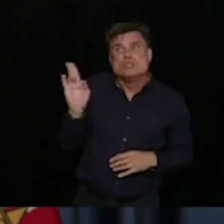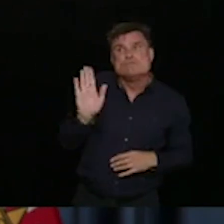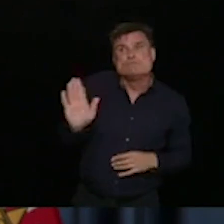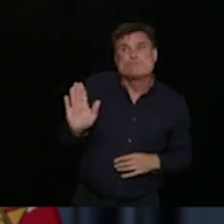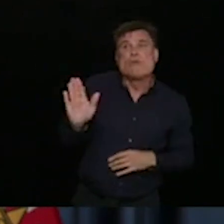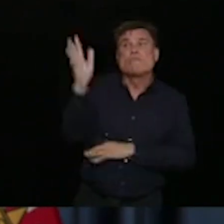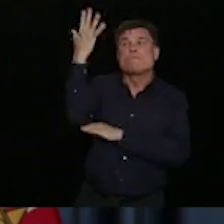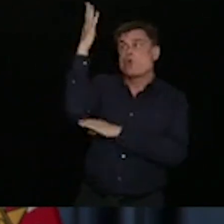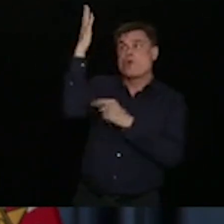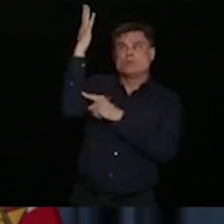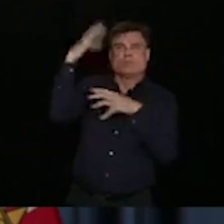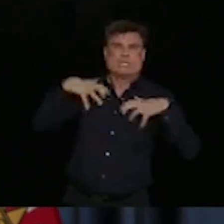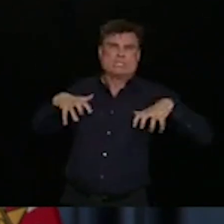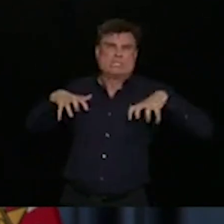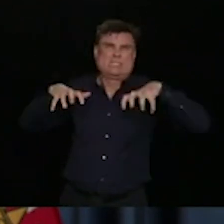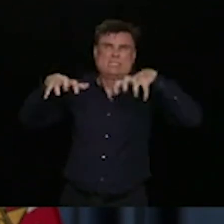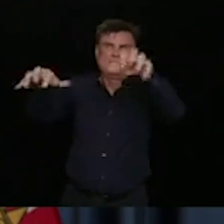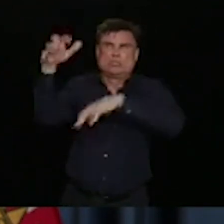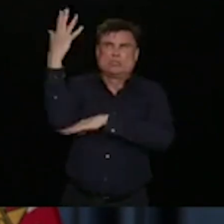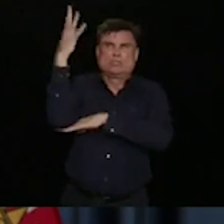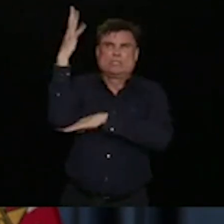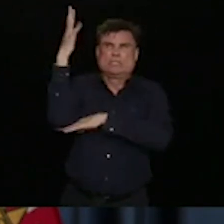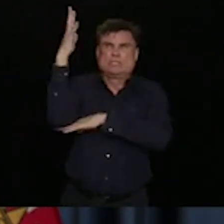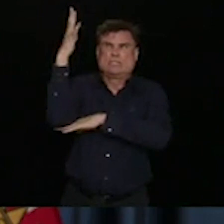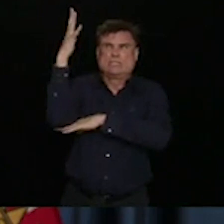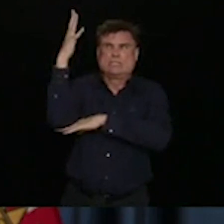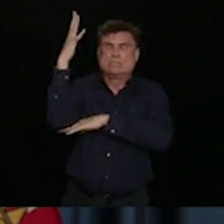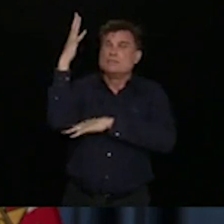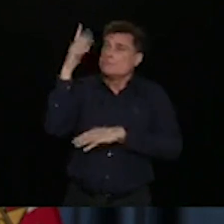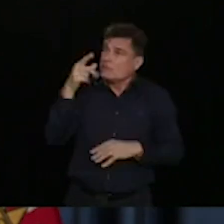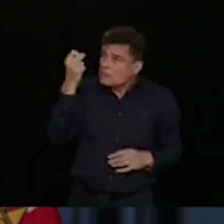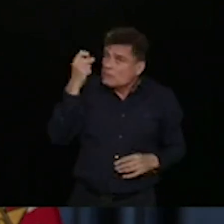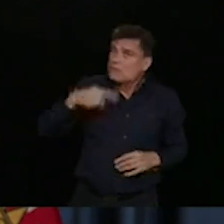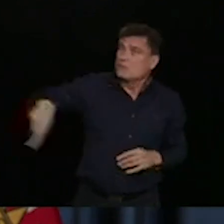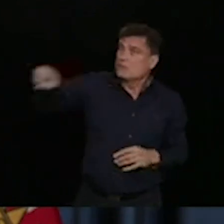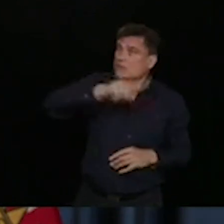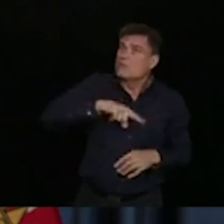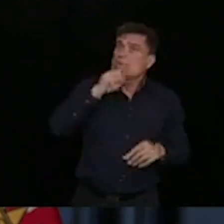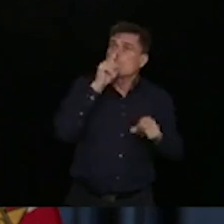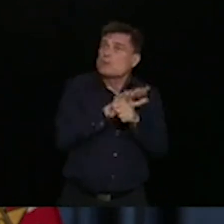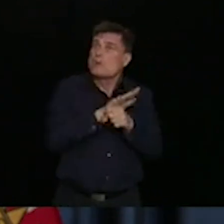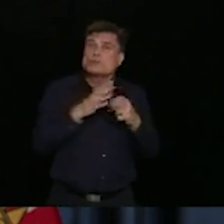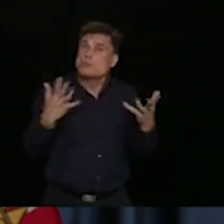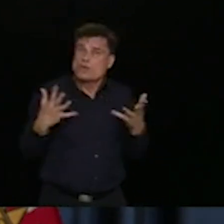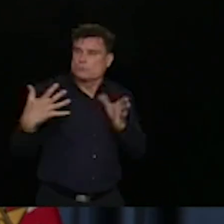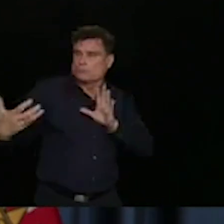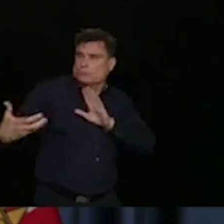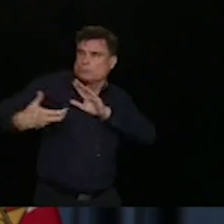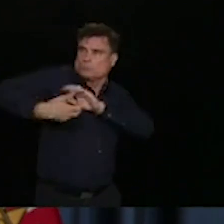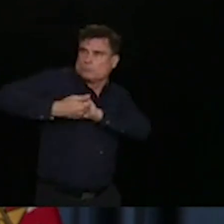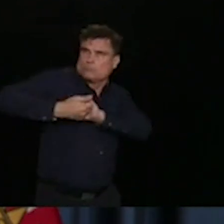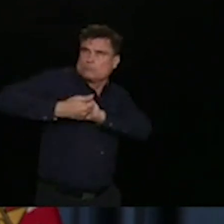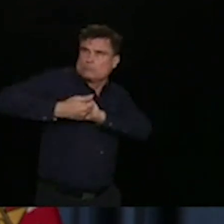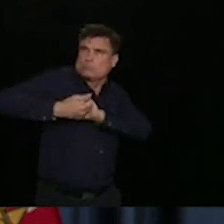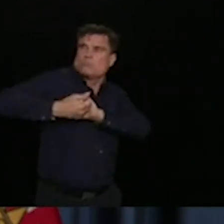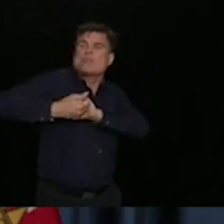the well-being of British Columbians, but they have an obligation to the future as well. And together, we can get there. Separately, we can't.